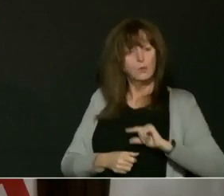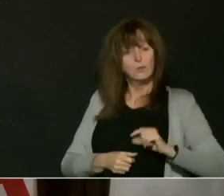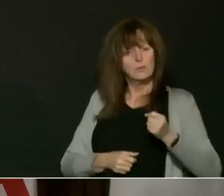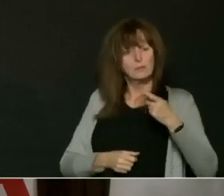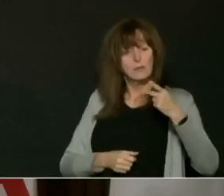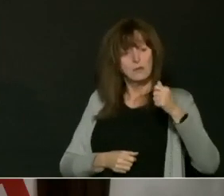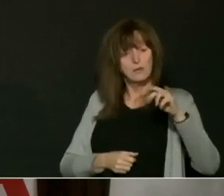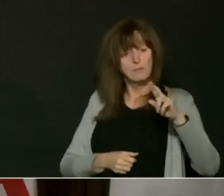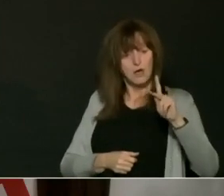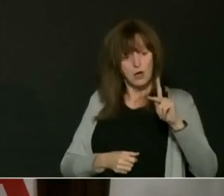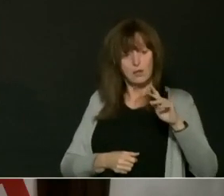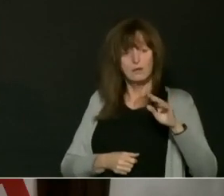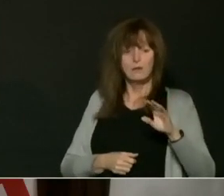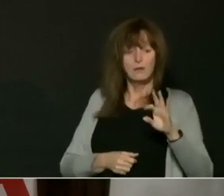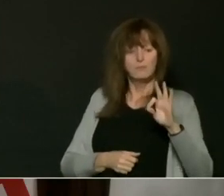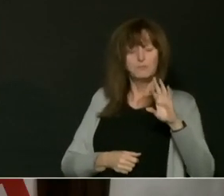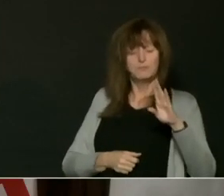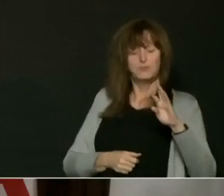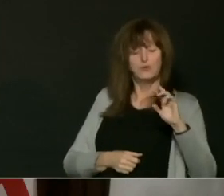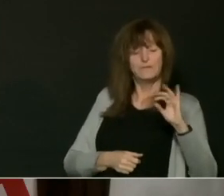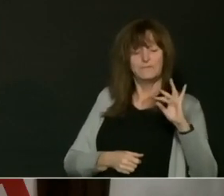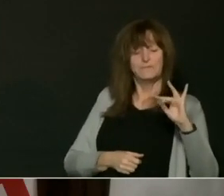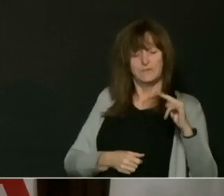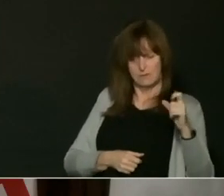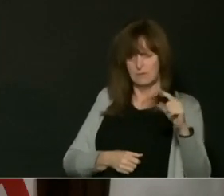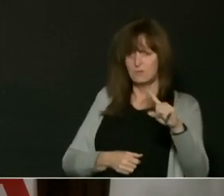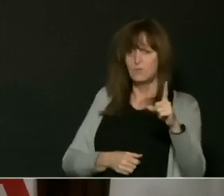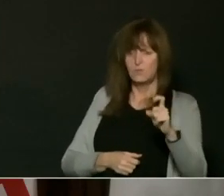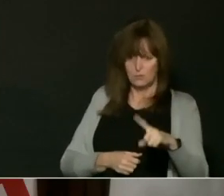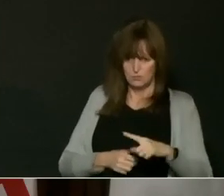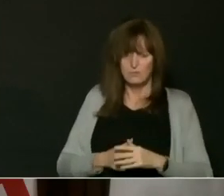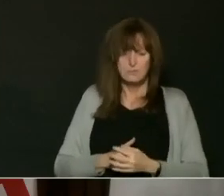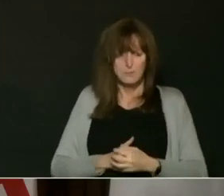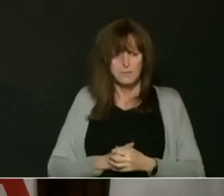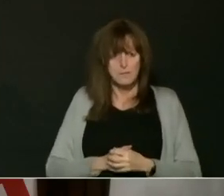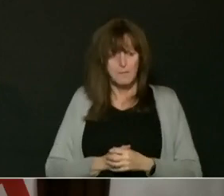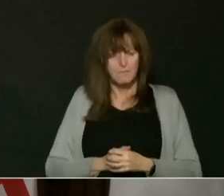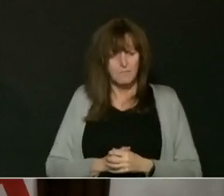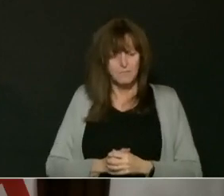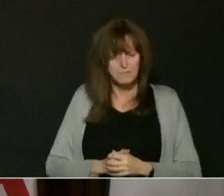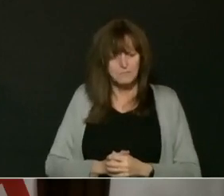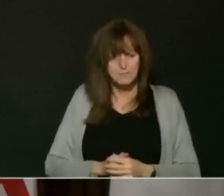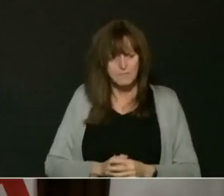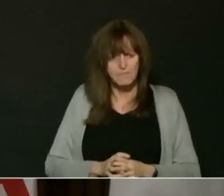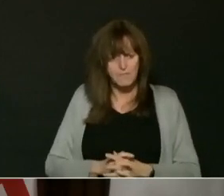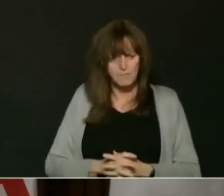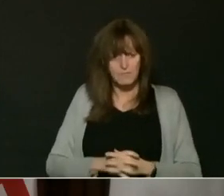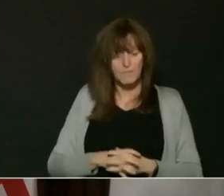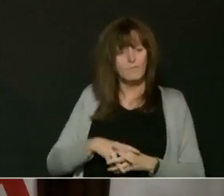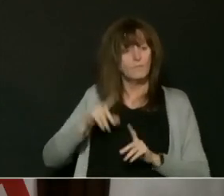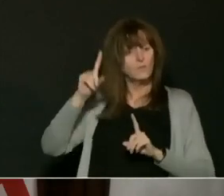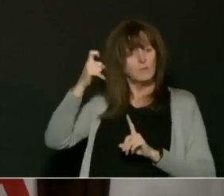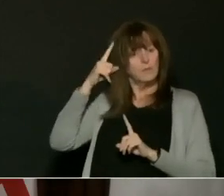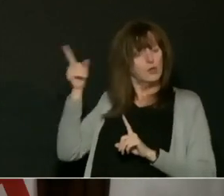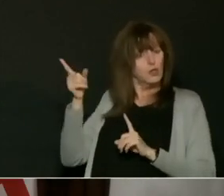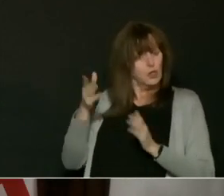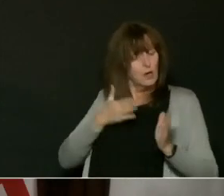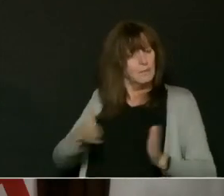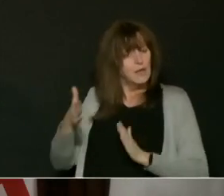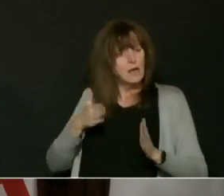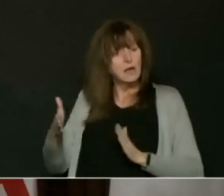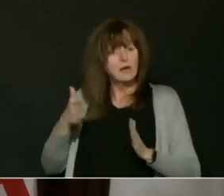Hi, good afternoon, Dr. Moore. As part of the government's plan to end its mandatory approved vaccination